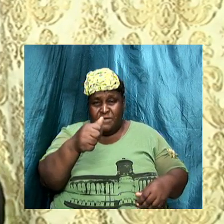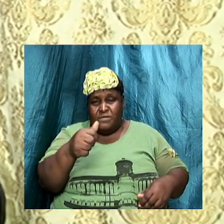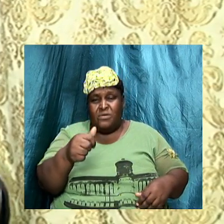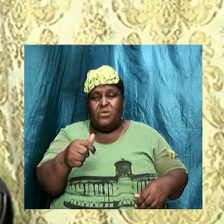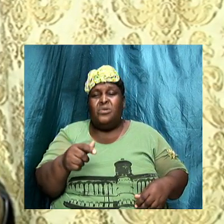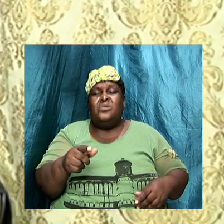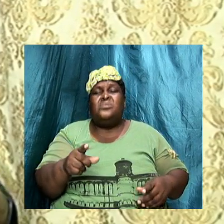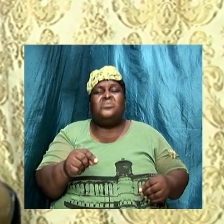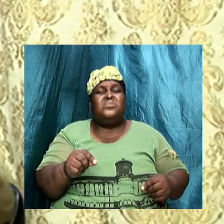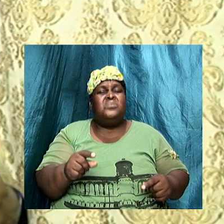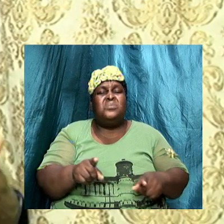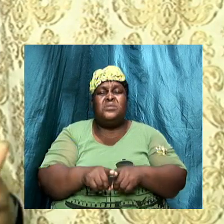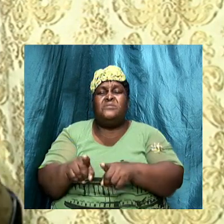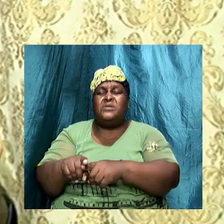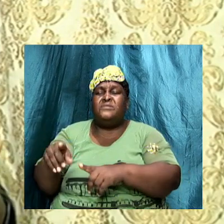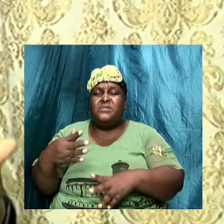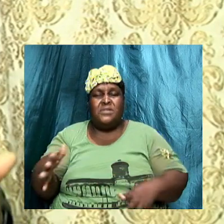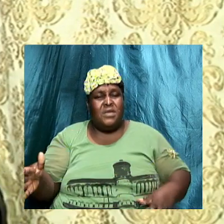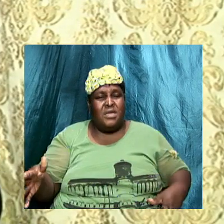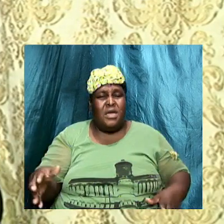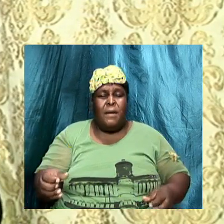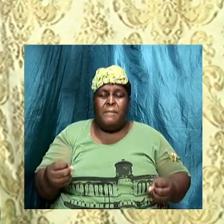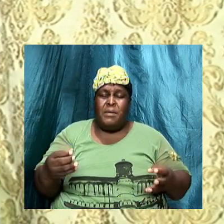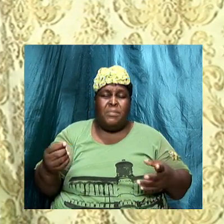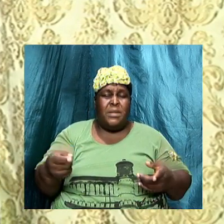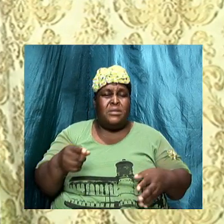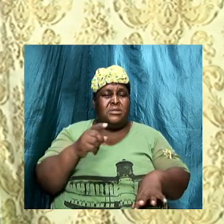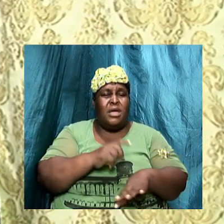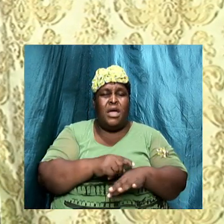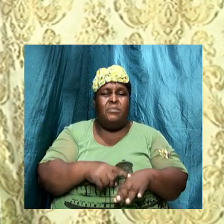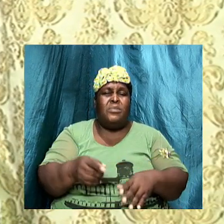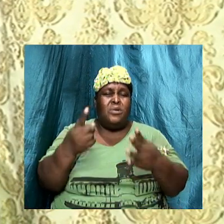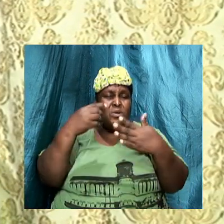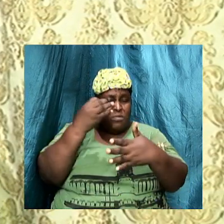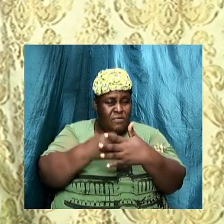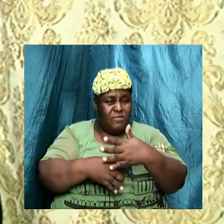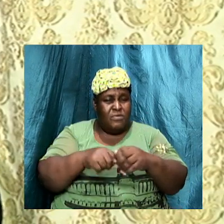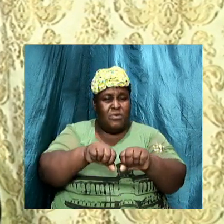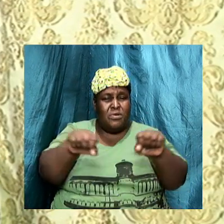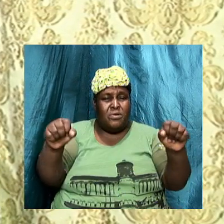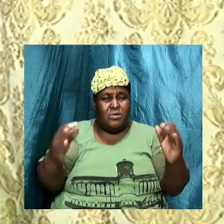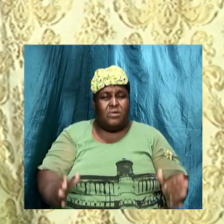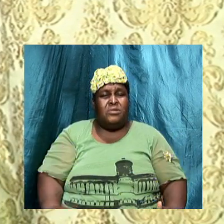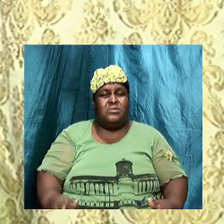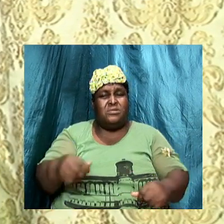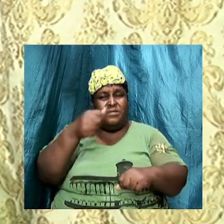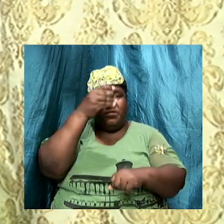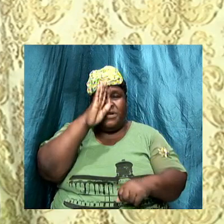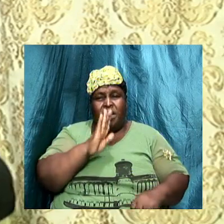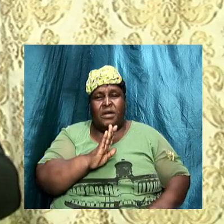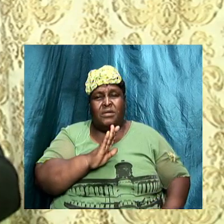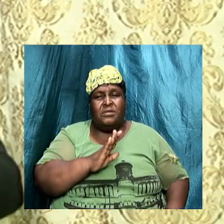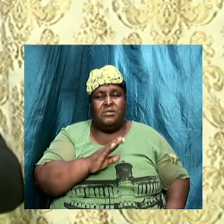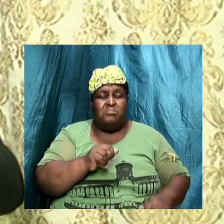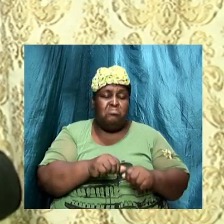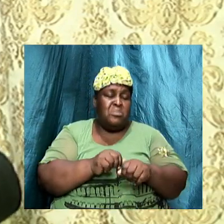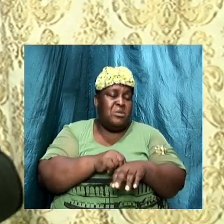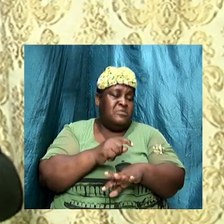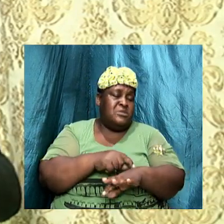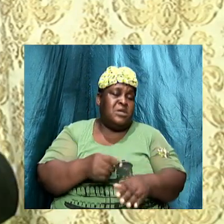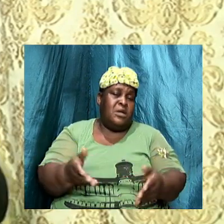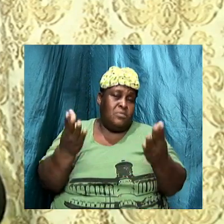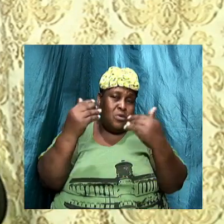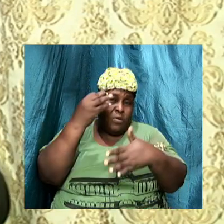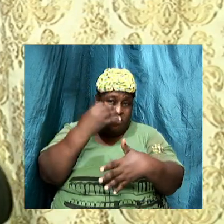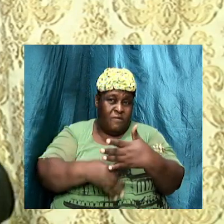often times coming before the altar of God. Yes, we want to come before the altar of God to talk to him. And every time we come before him